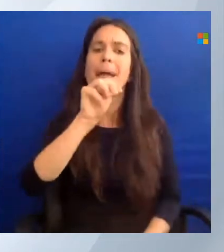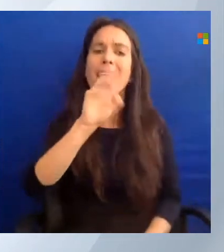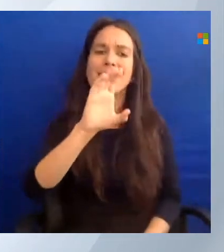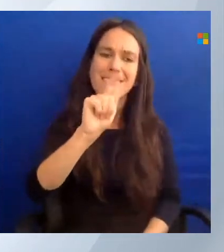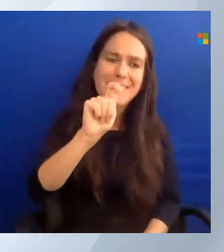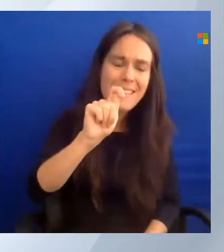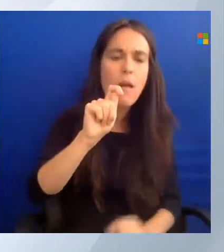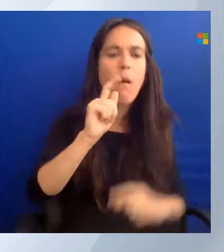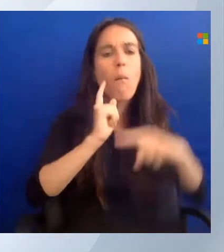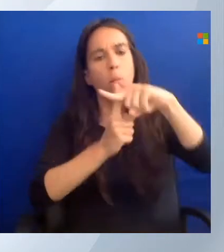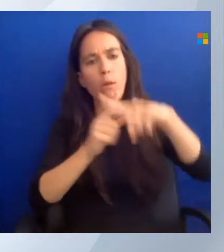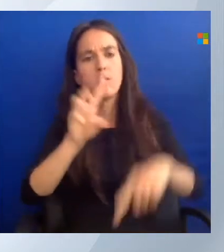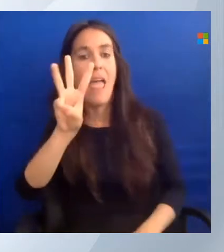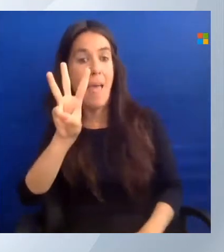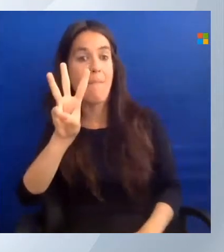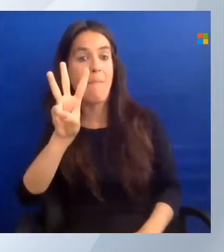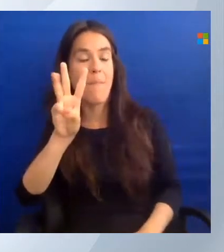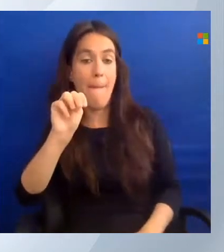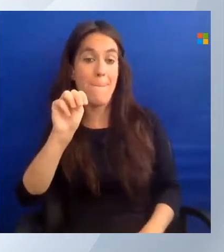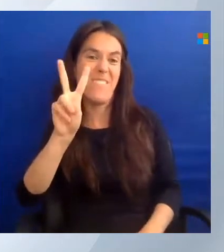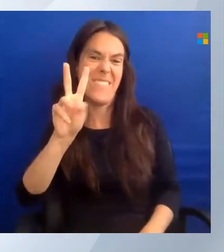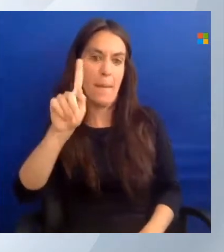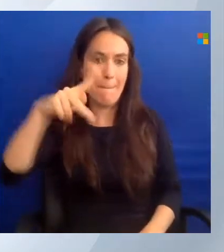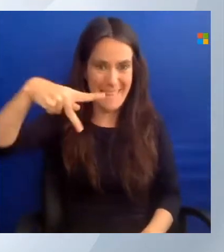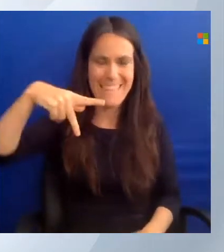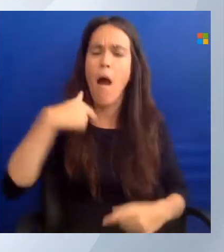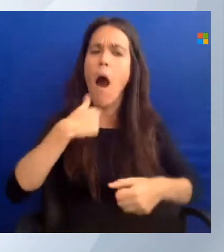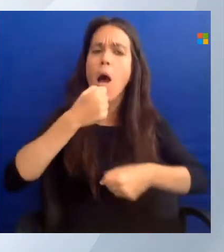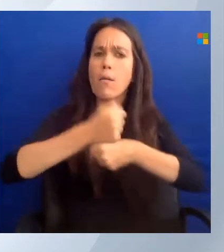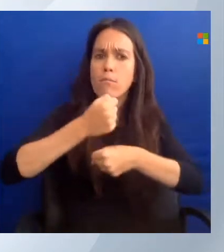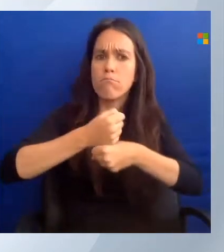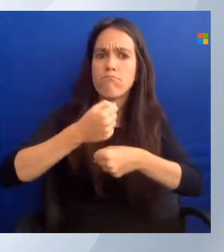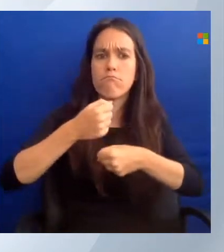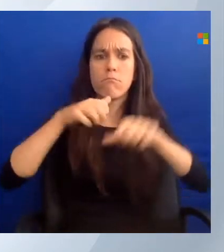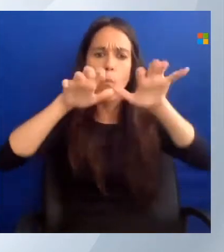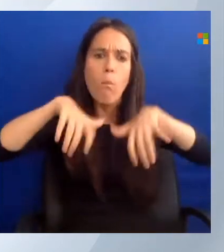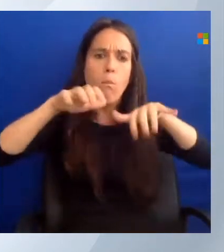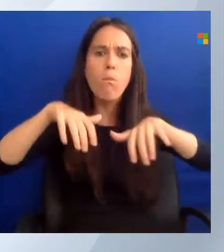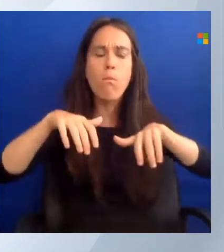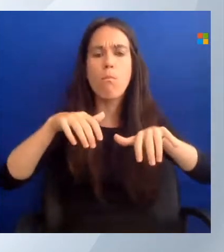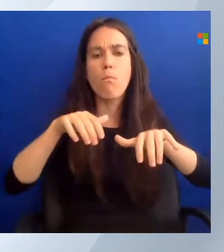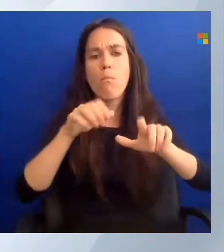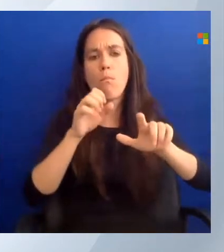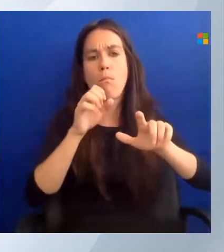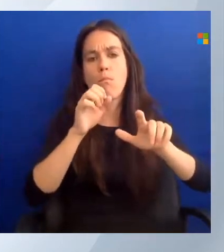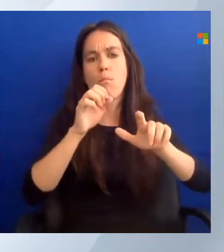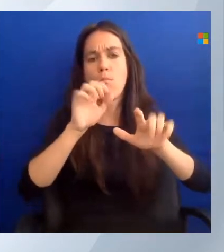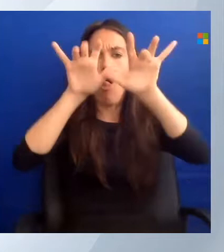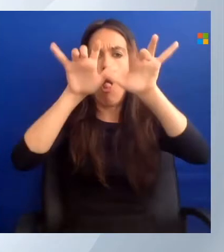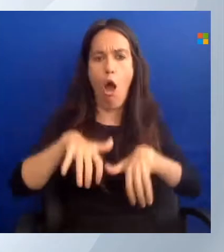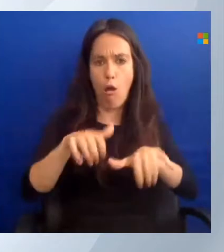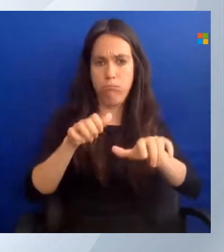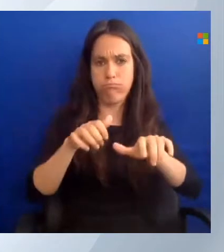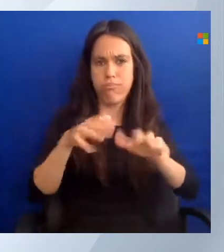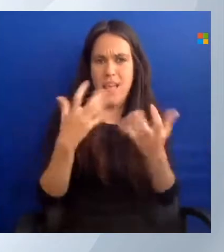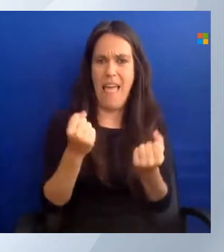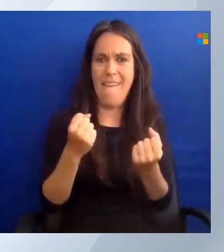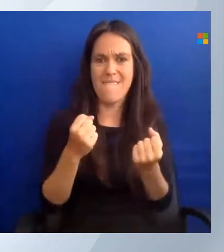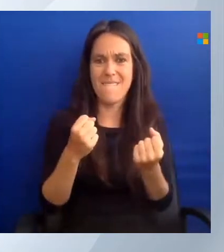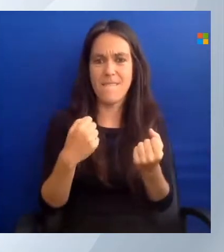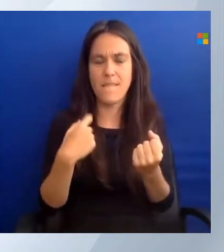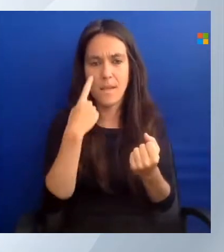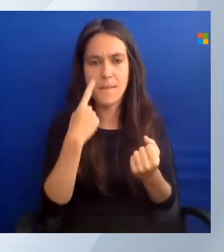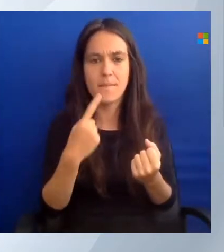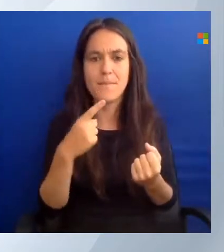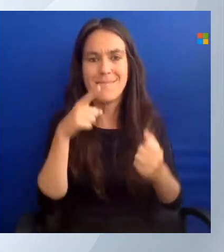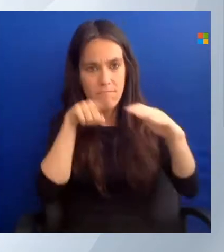I write a blog about Azure and Automation. It's at Forbes with a 4.nl. And BA for BES is